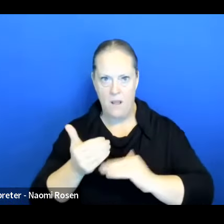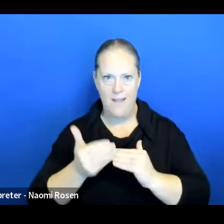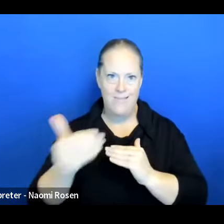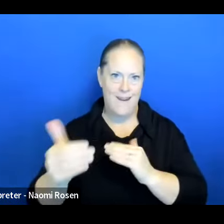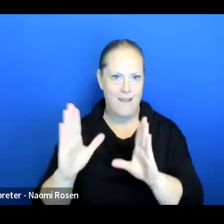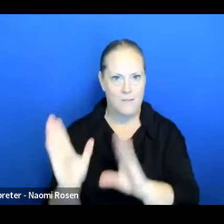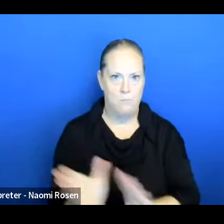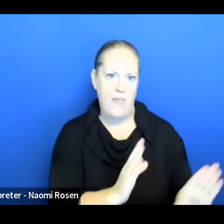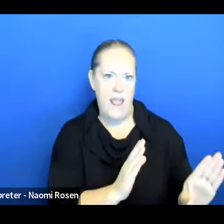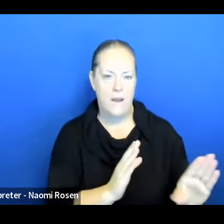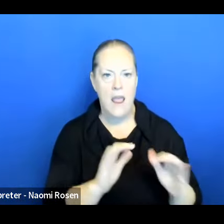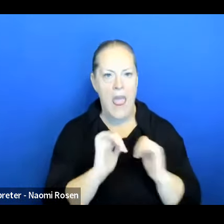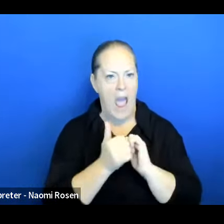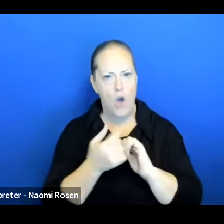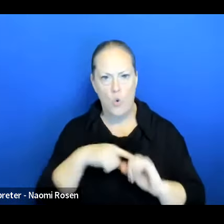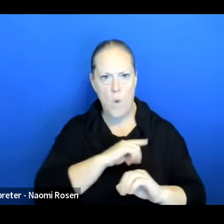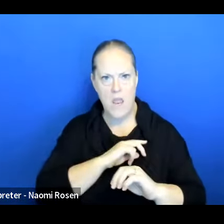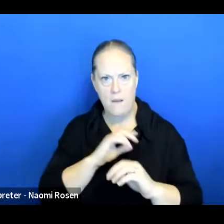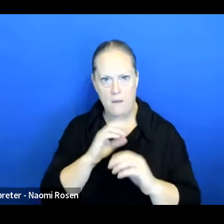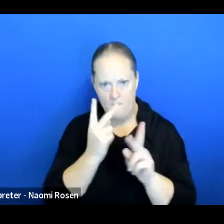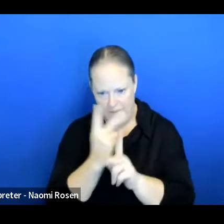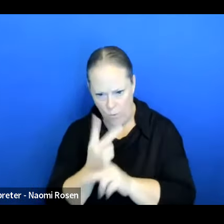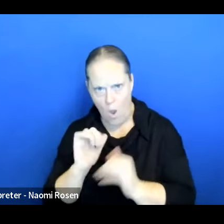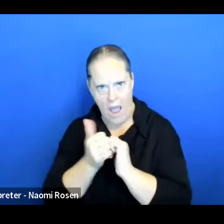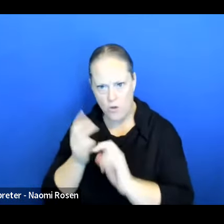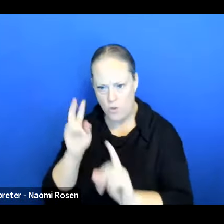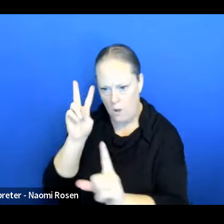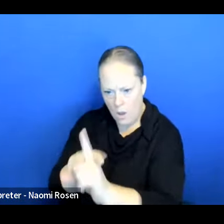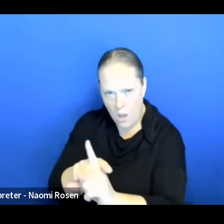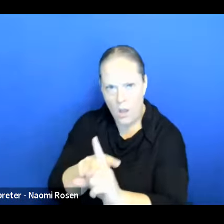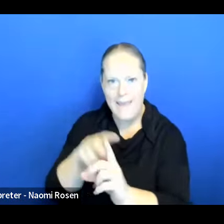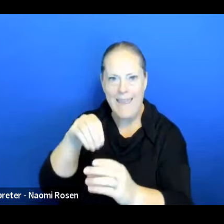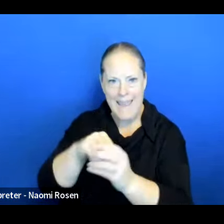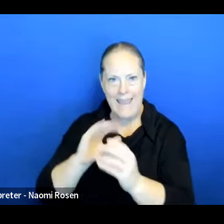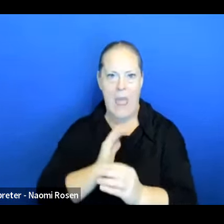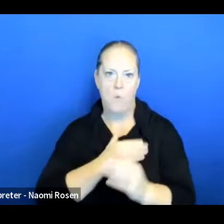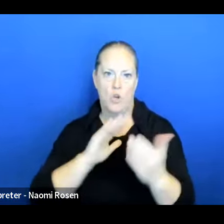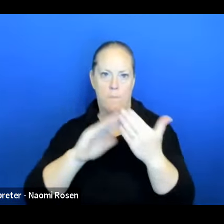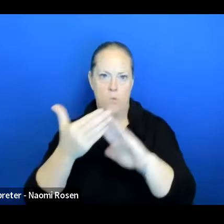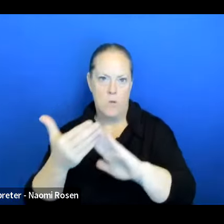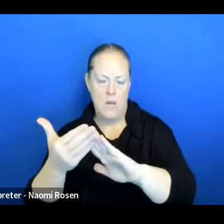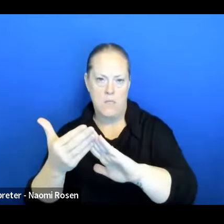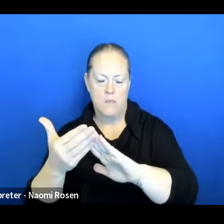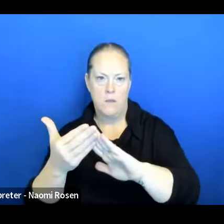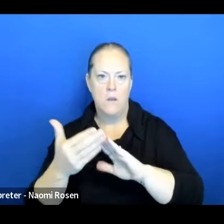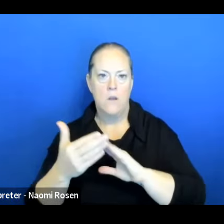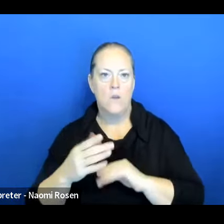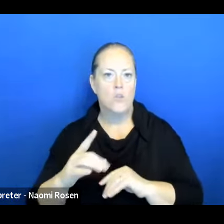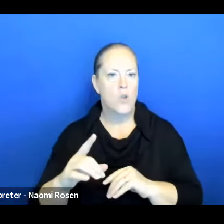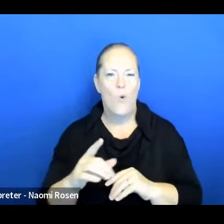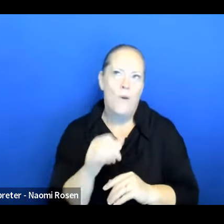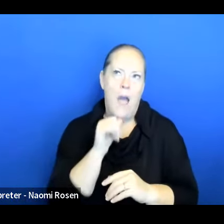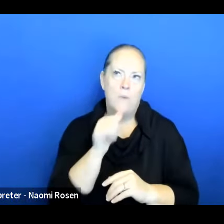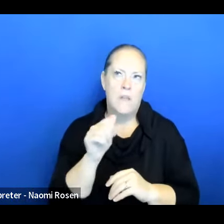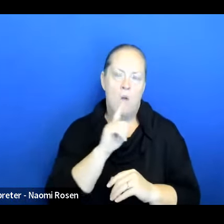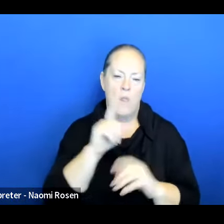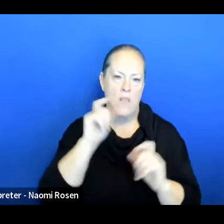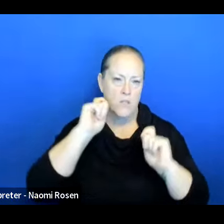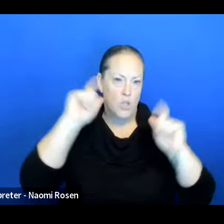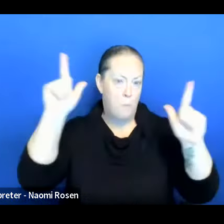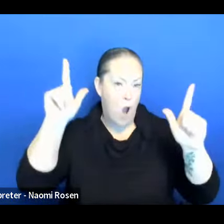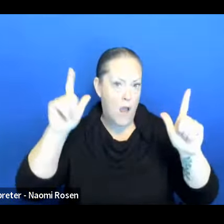is going to be implemented in our communities. So I feel like this is, it was not a surprise as, oh,